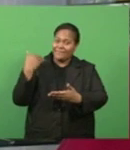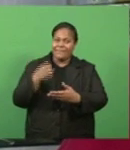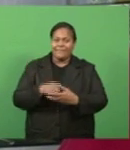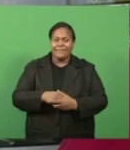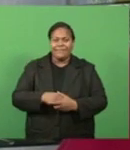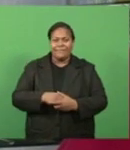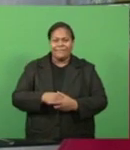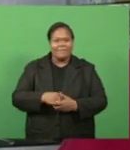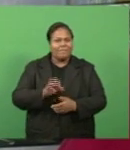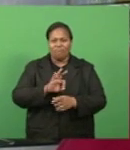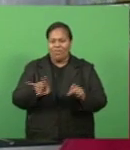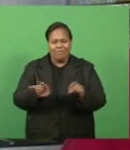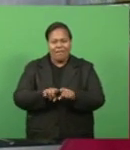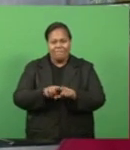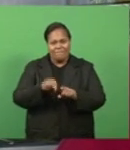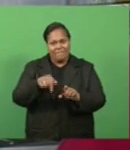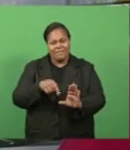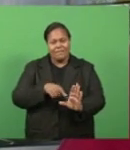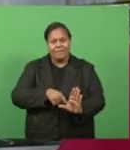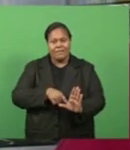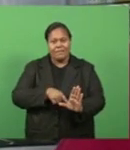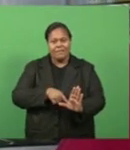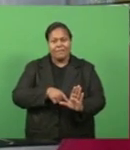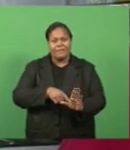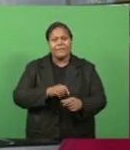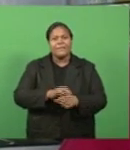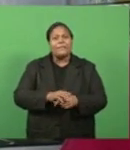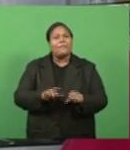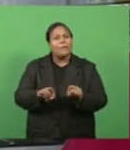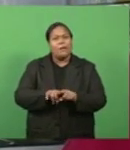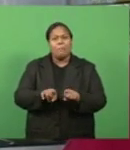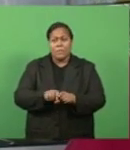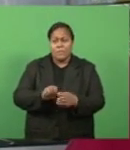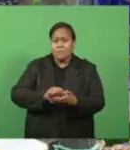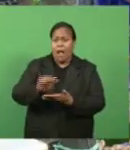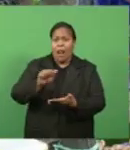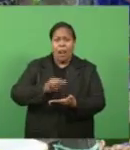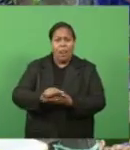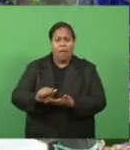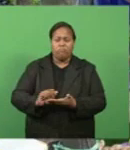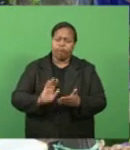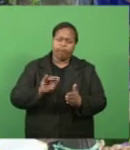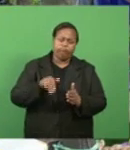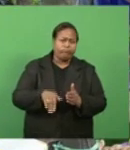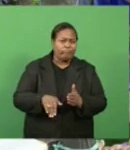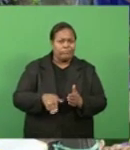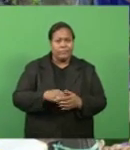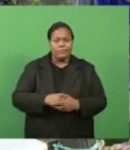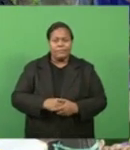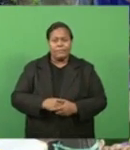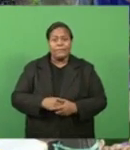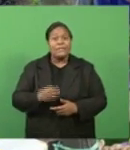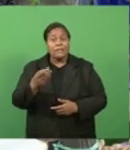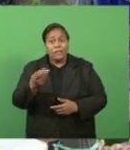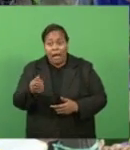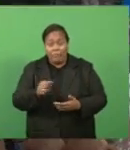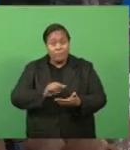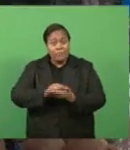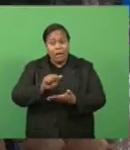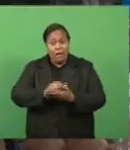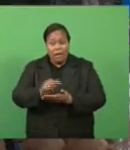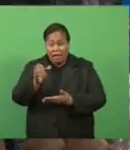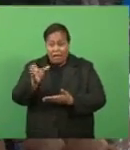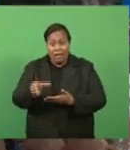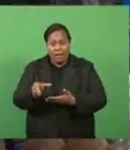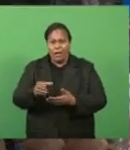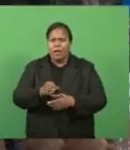making this year. Like the sale is really dropped. Some vendors have no choice but to increase the